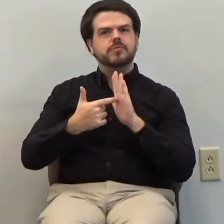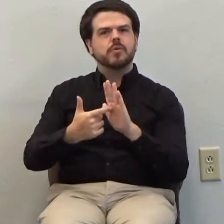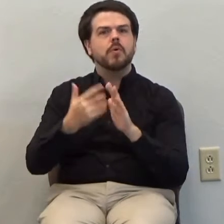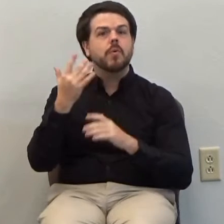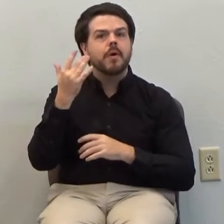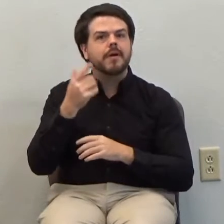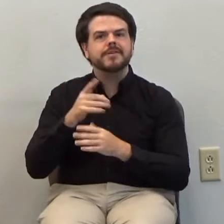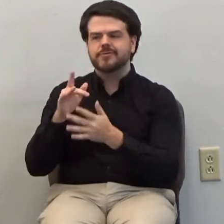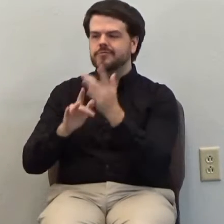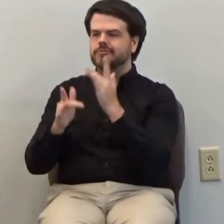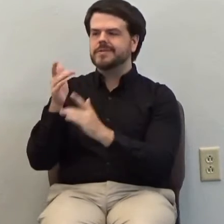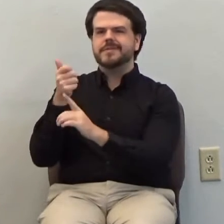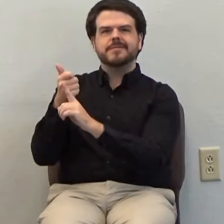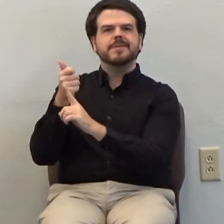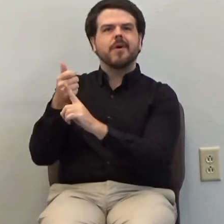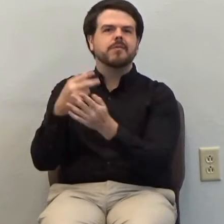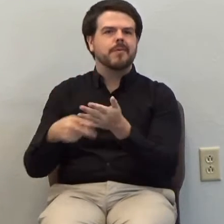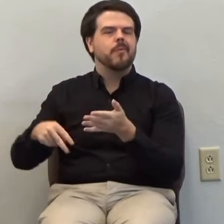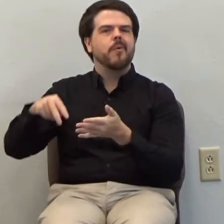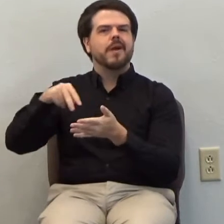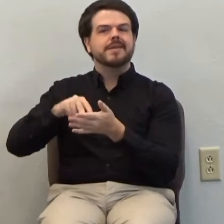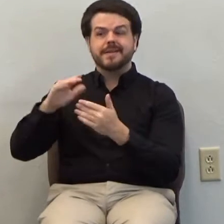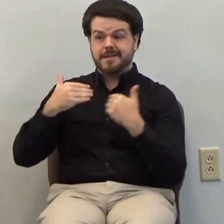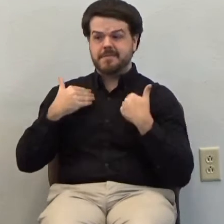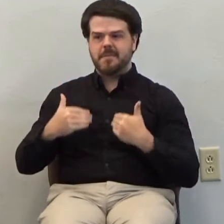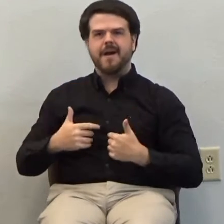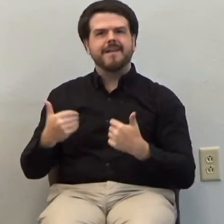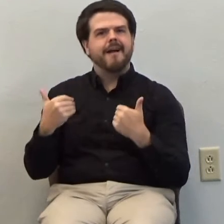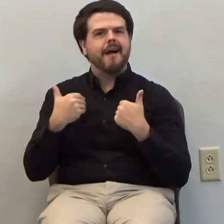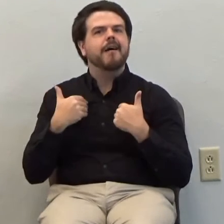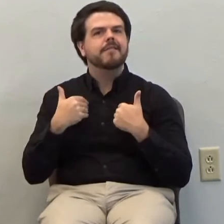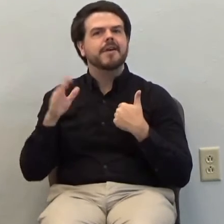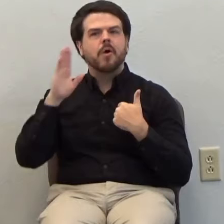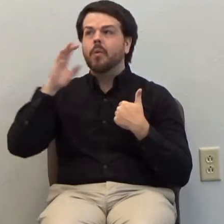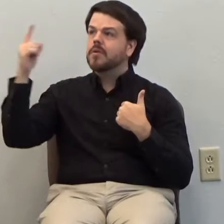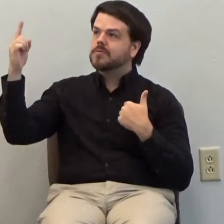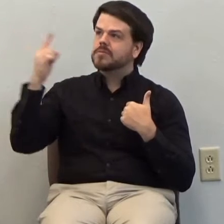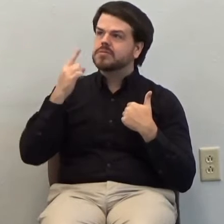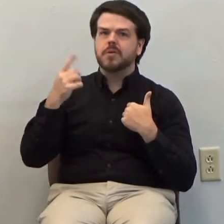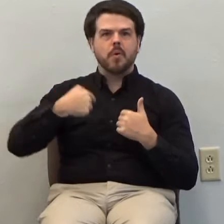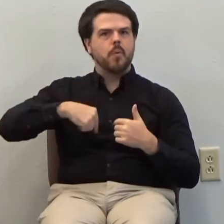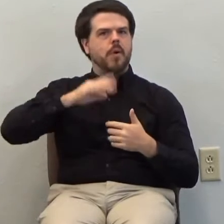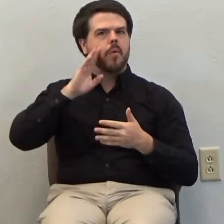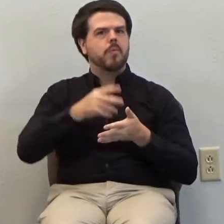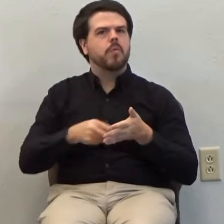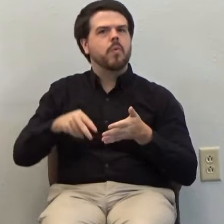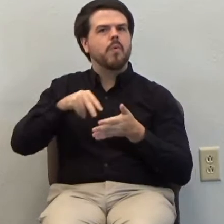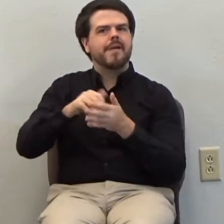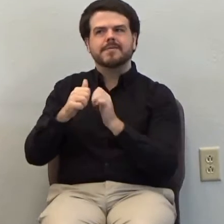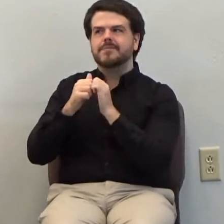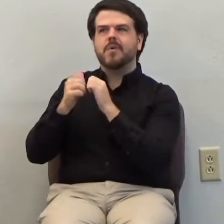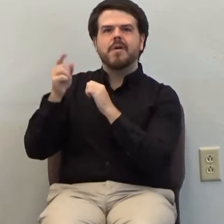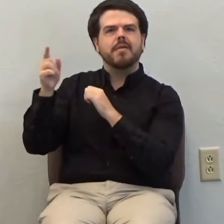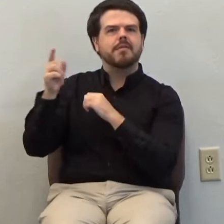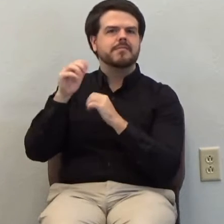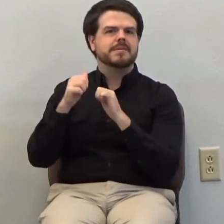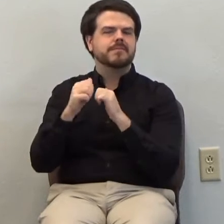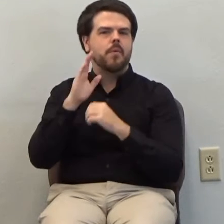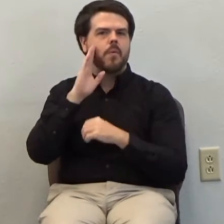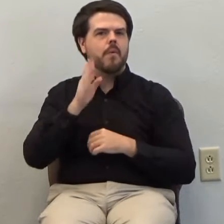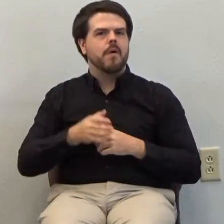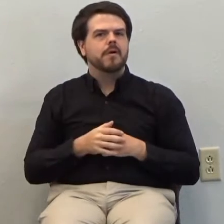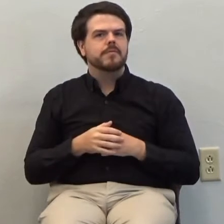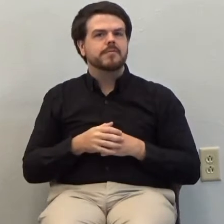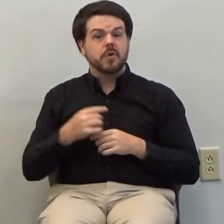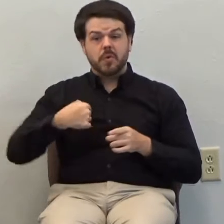bodies from the grave. This is our great hope. And Paul says, Therefore, we shall not grieve, we should not grieve like those